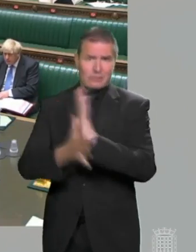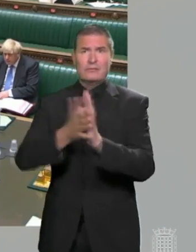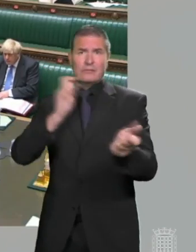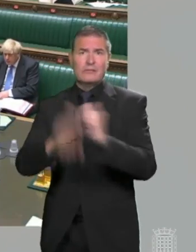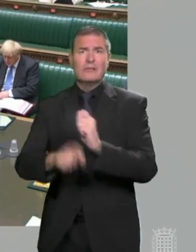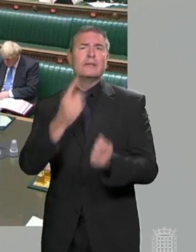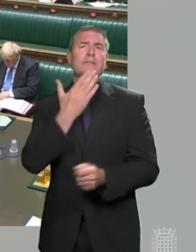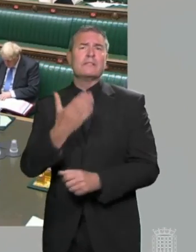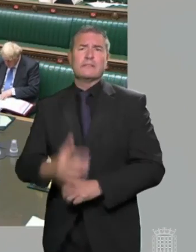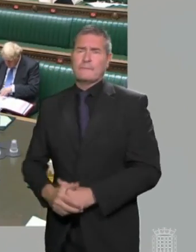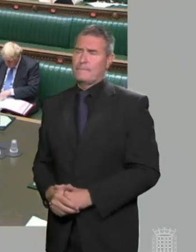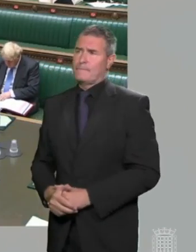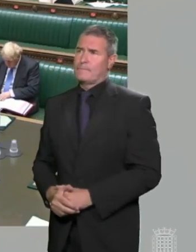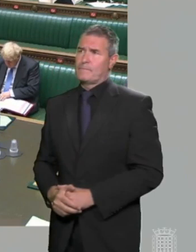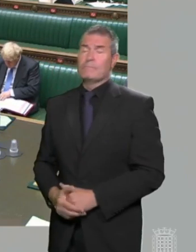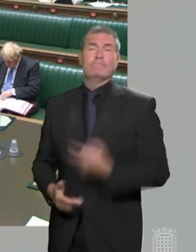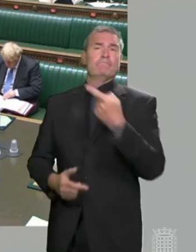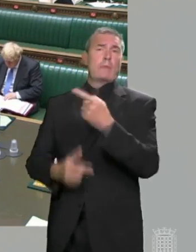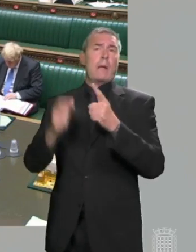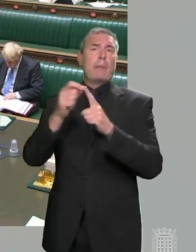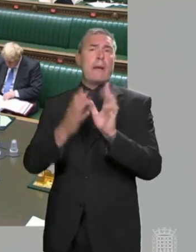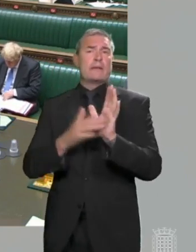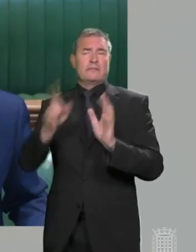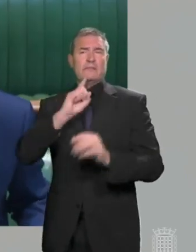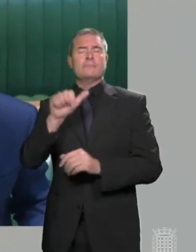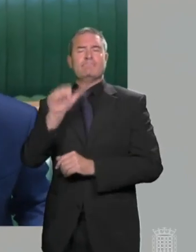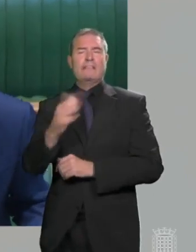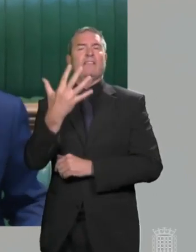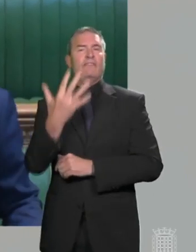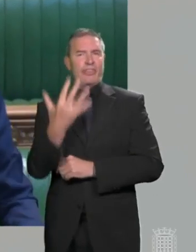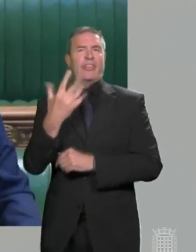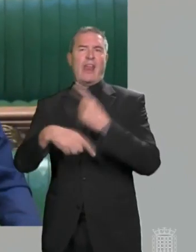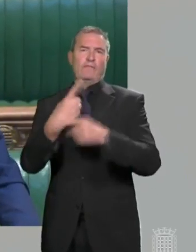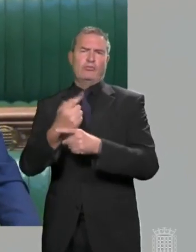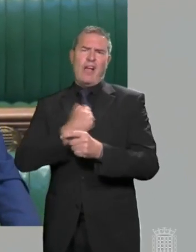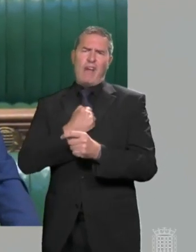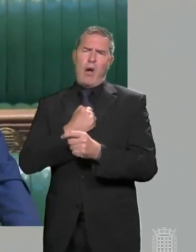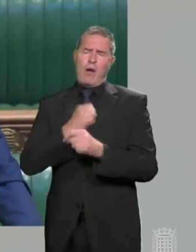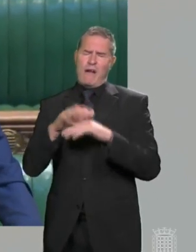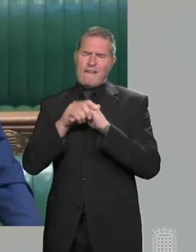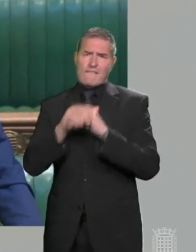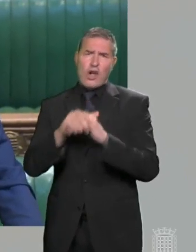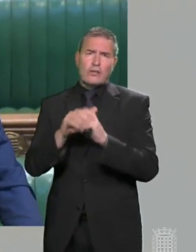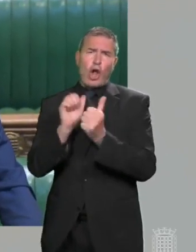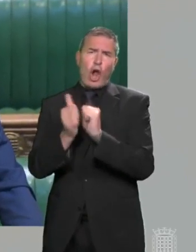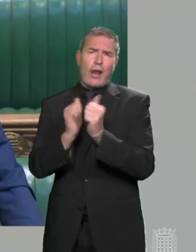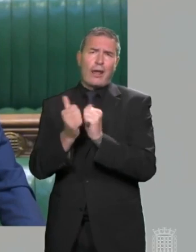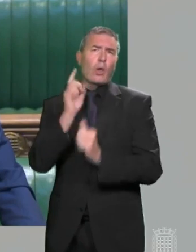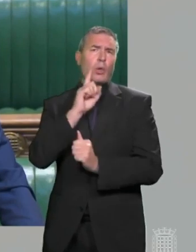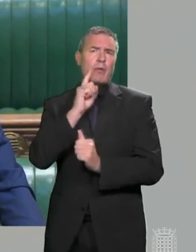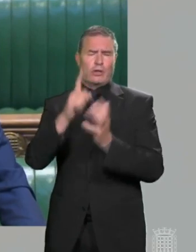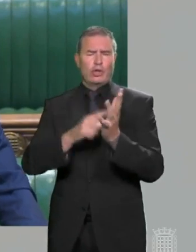Mr Speaker, as the Prime Minister has already said, today is the fifth anniversary of the death of our dear friend and colleague Joe Cox.